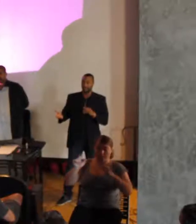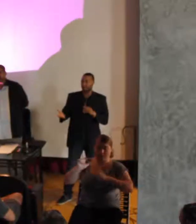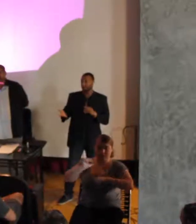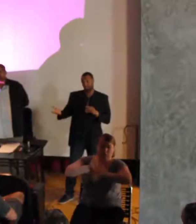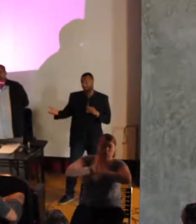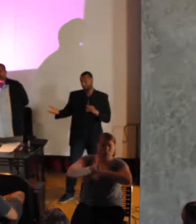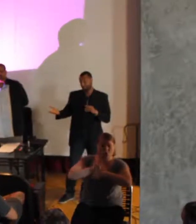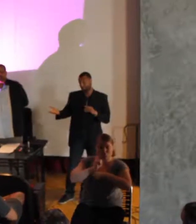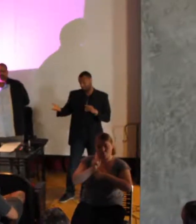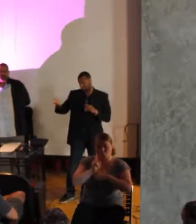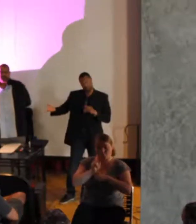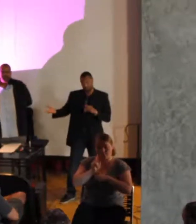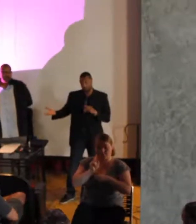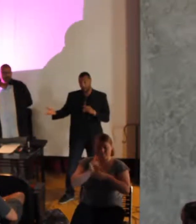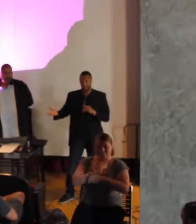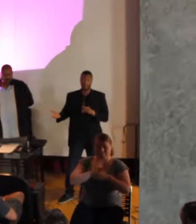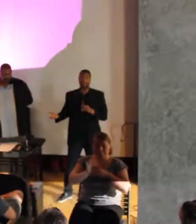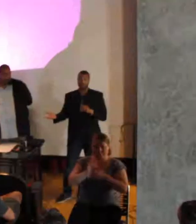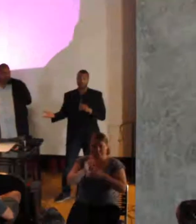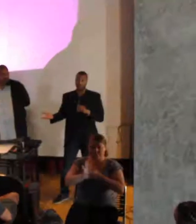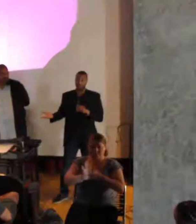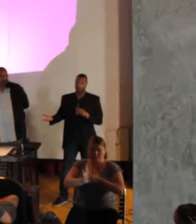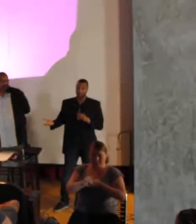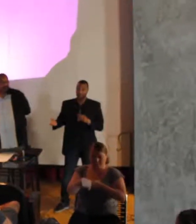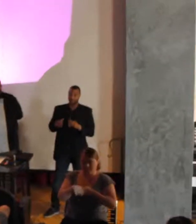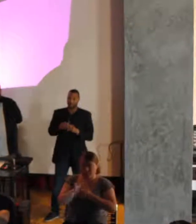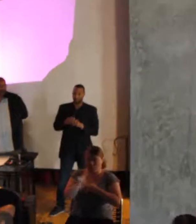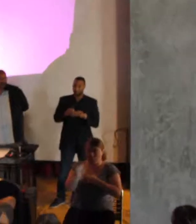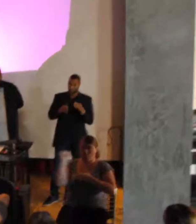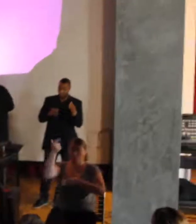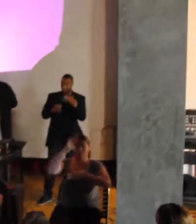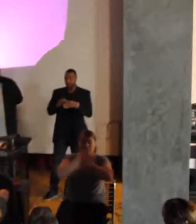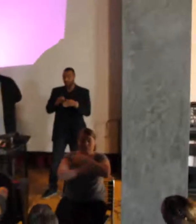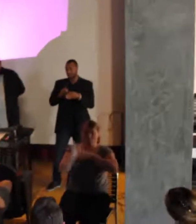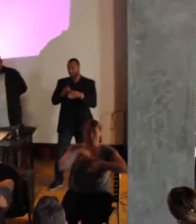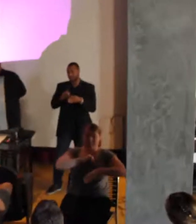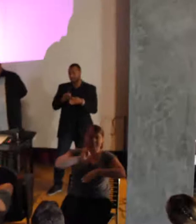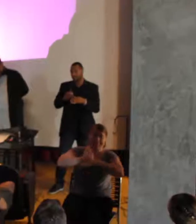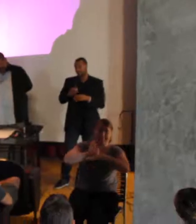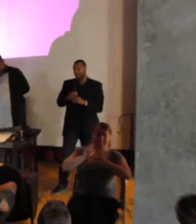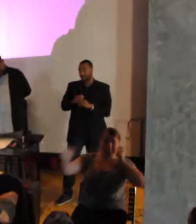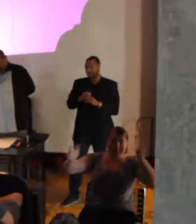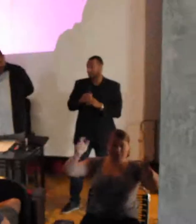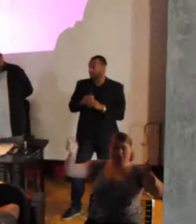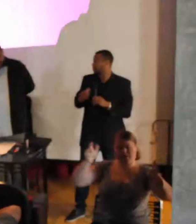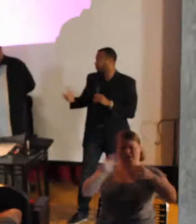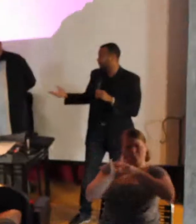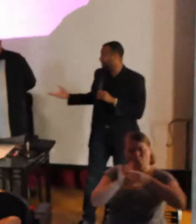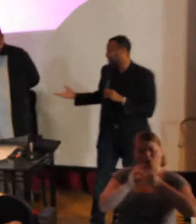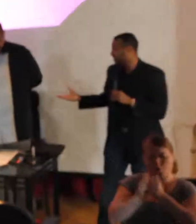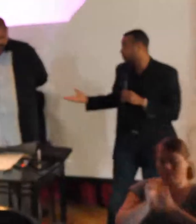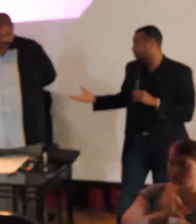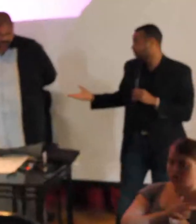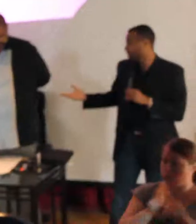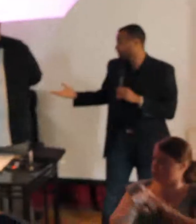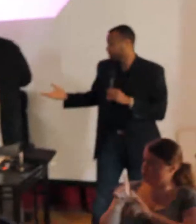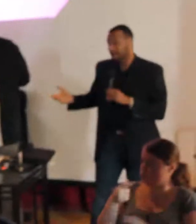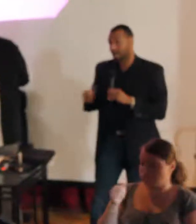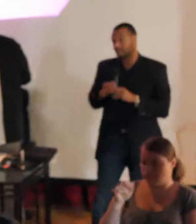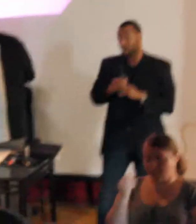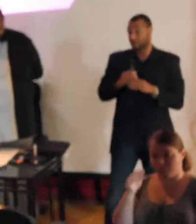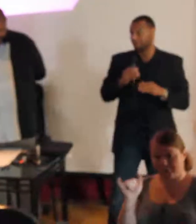in Florida and in the country. So they're partnering with us along with Mr. Gregory Allen Howard,